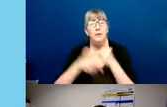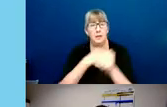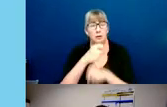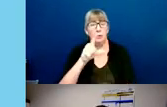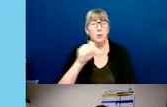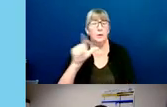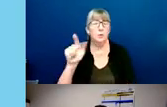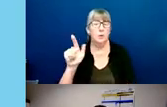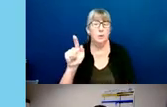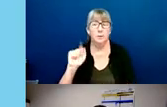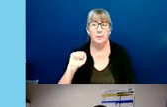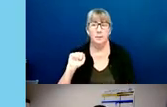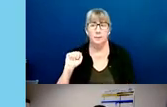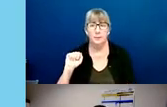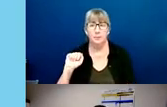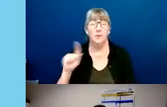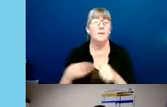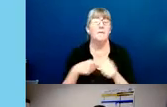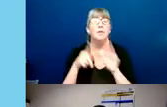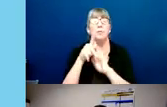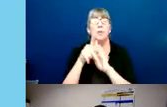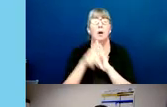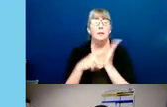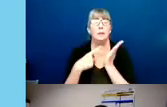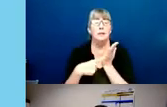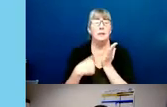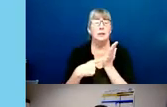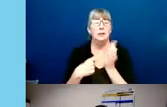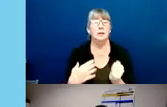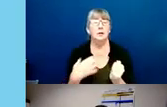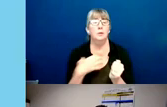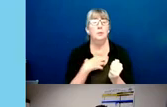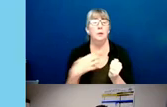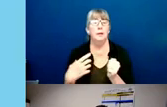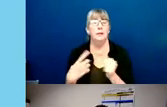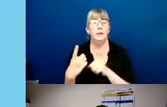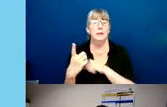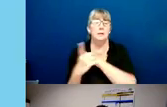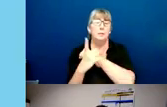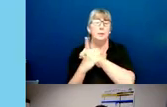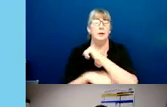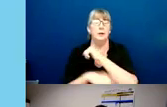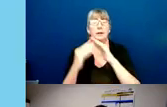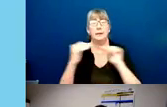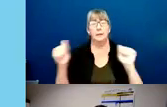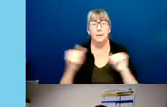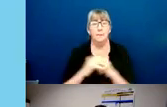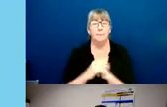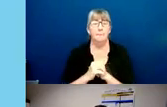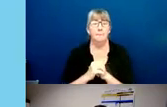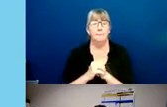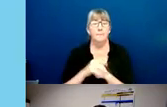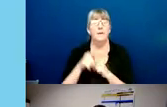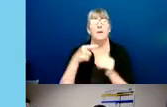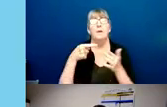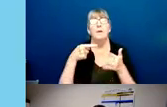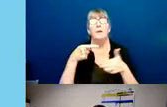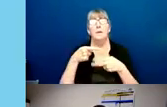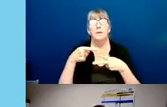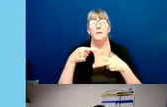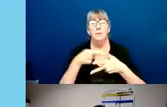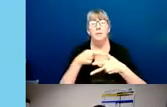The first policy we will be discussing is the Complaint and Disciplinary System. This directive outlines the overall accountability